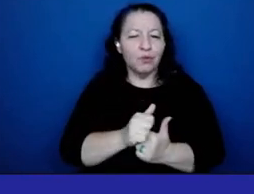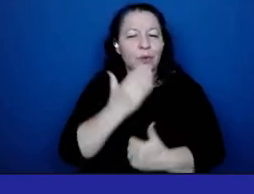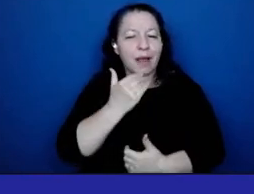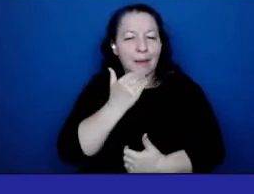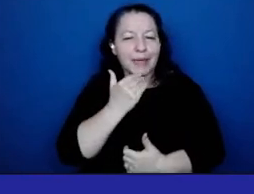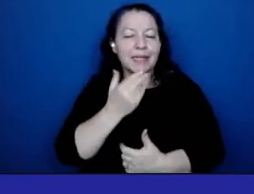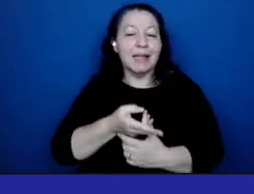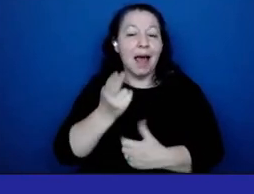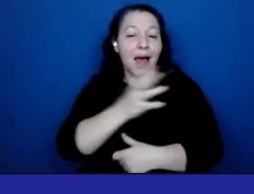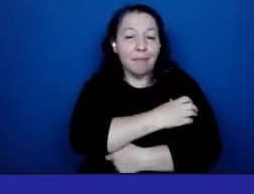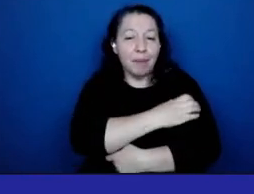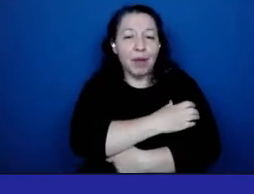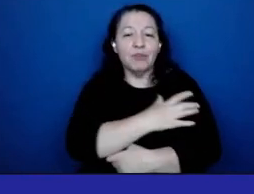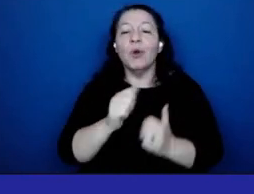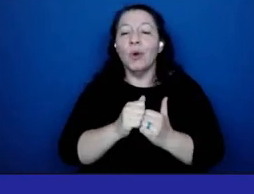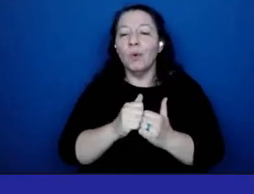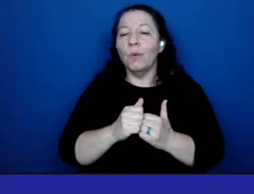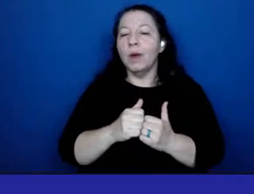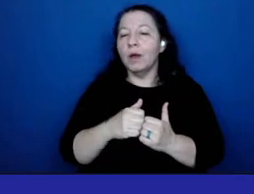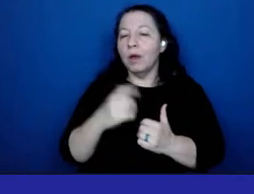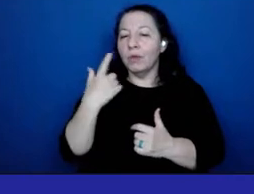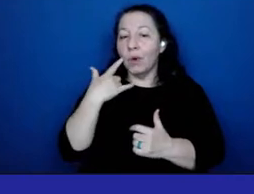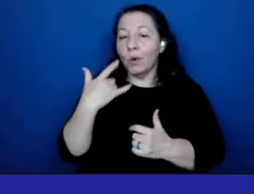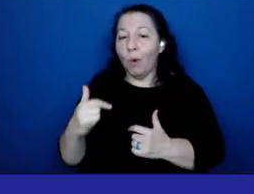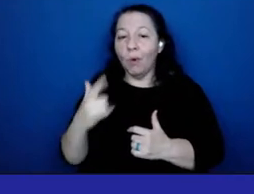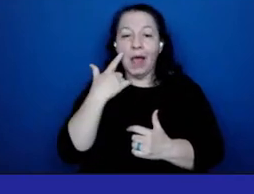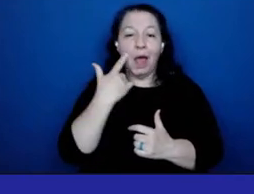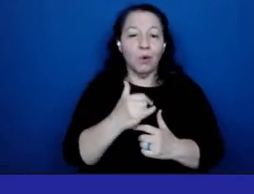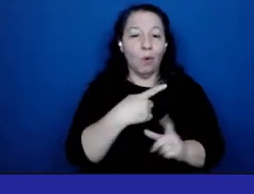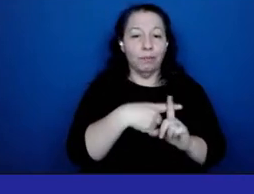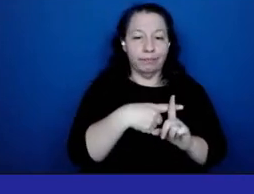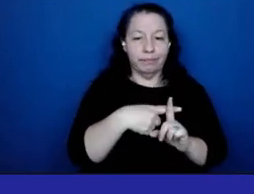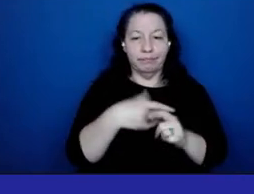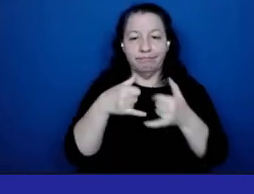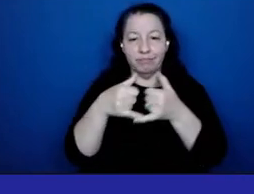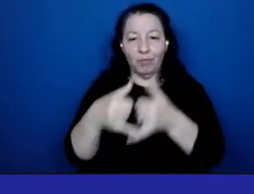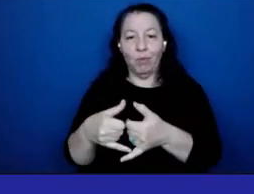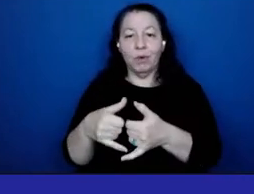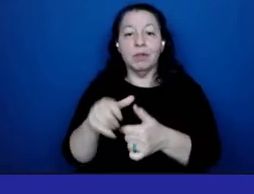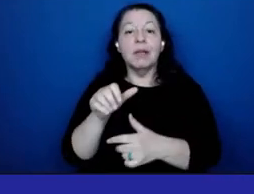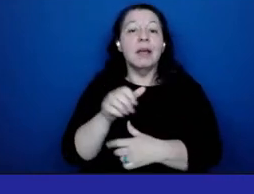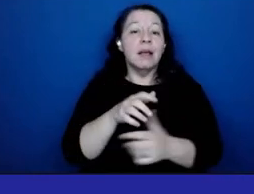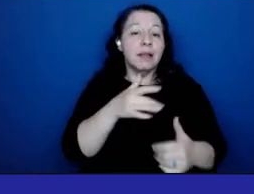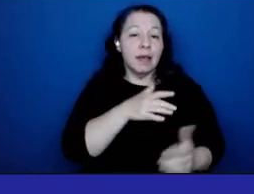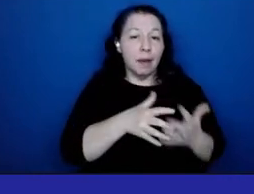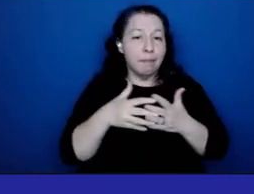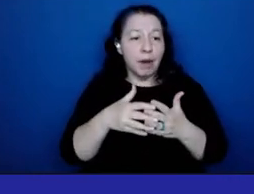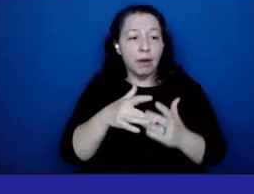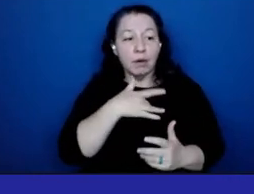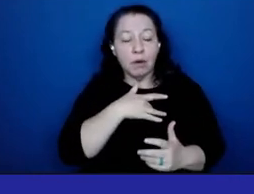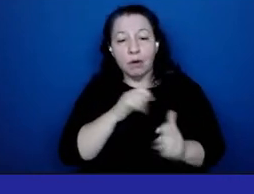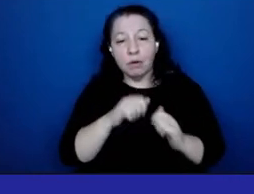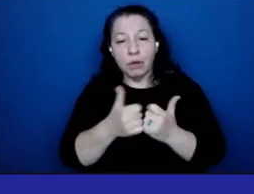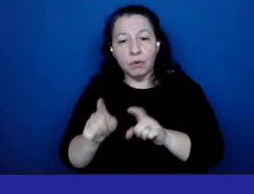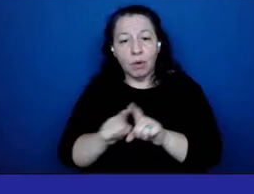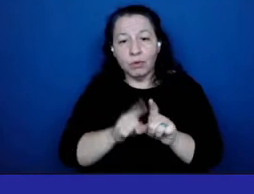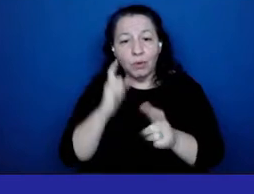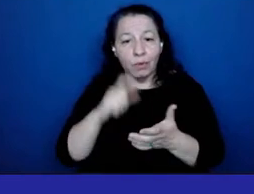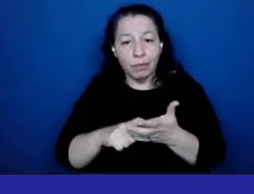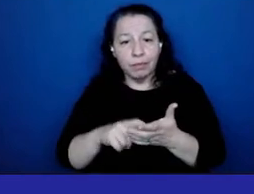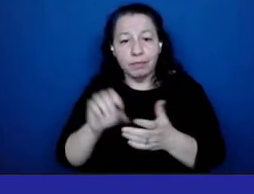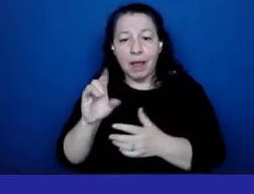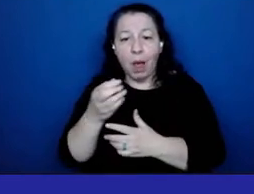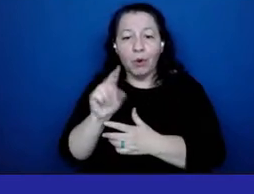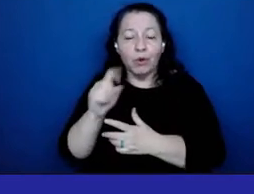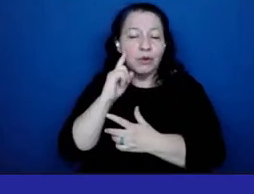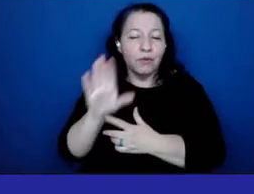with gold and gold plus awards american heart association also recognized elmhurst for its commitment to providing outstanding care in the